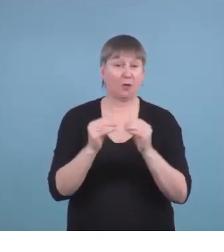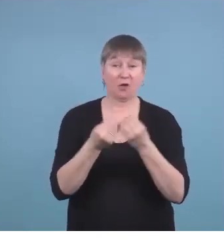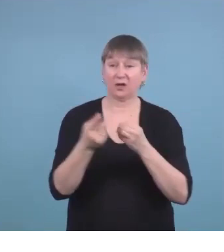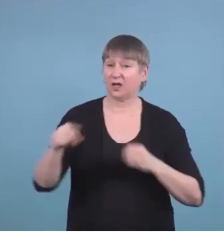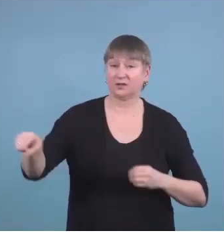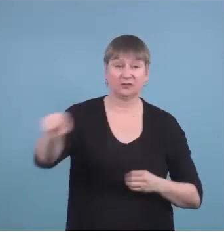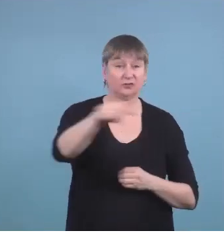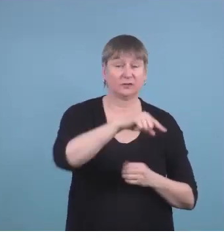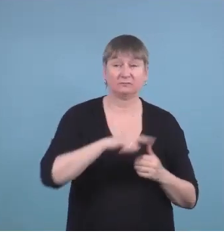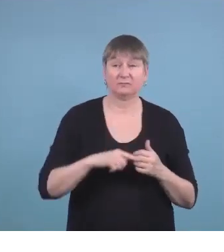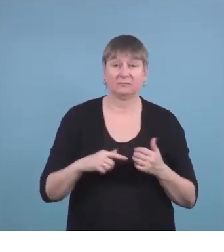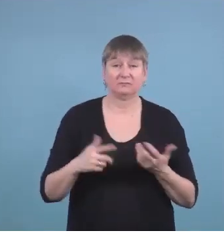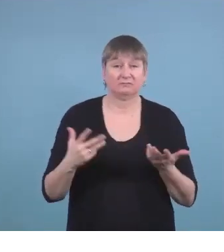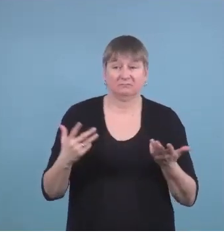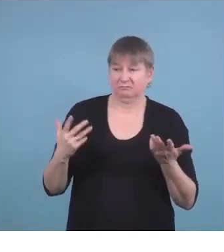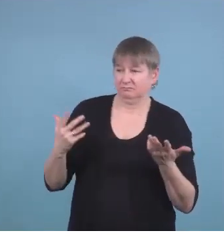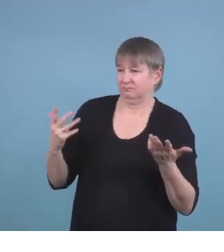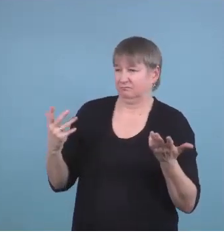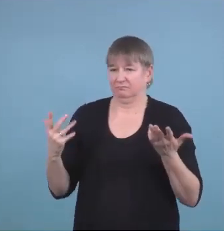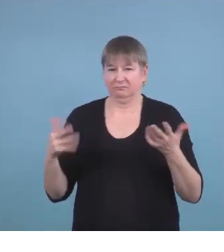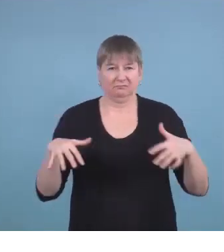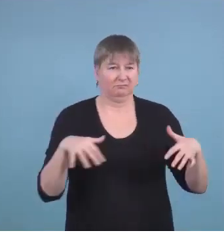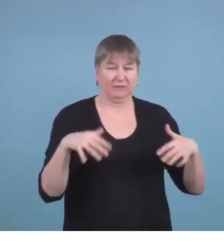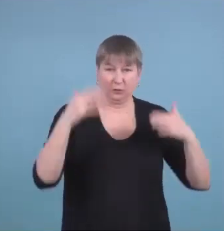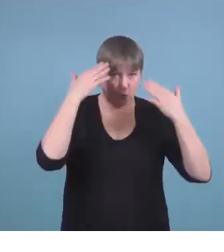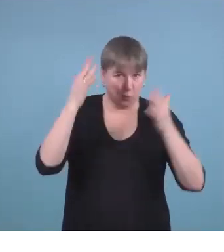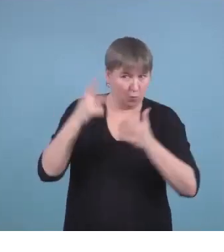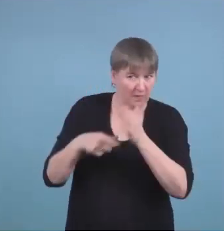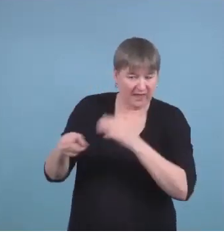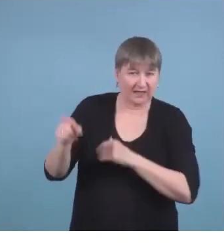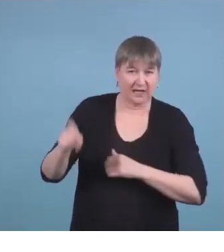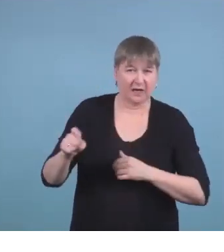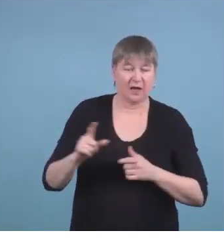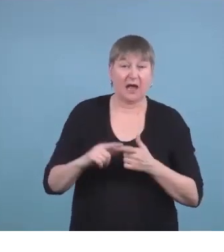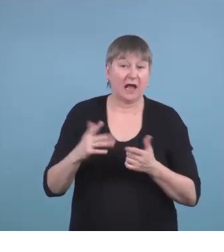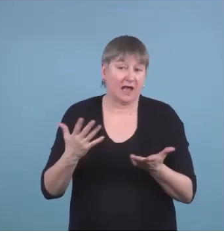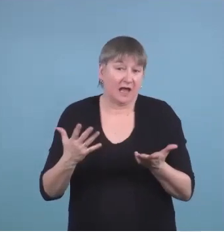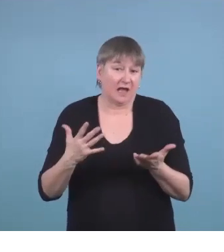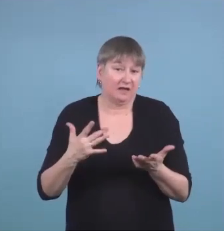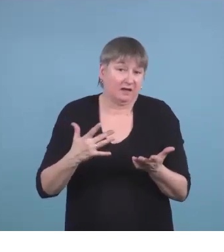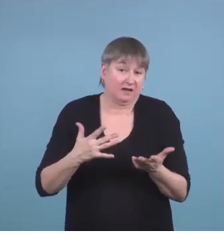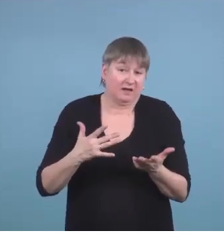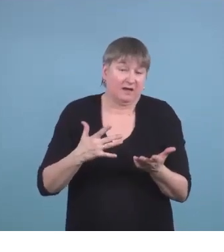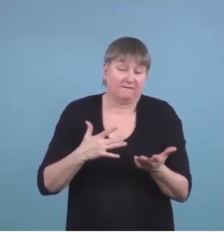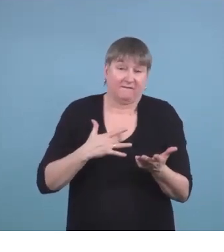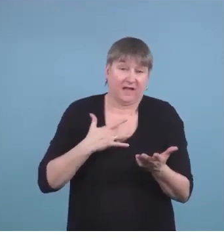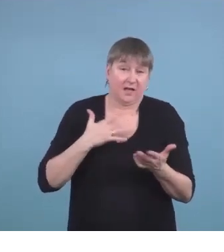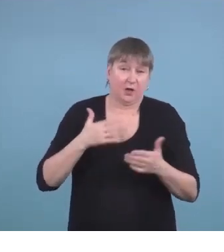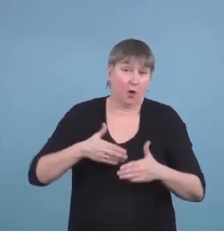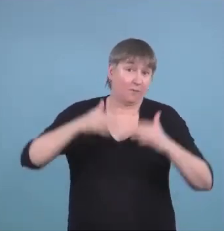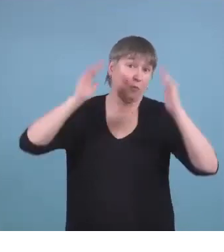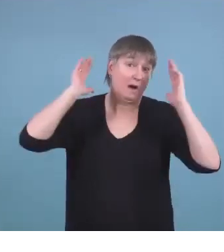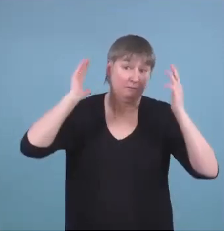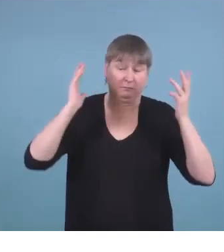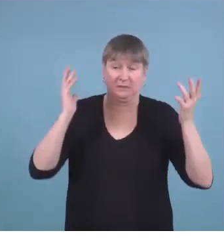know what our students need and either they feel overwhelmed on their own and don't want to spend the time